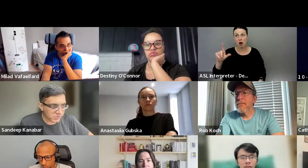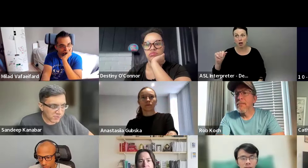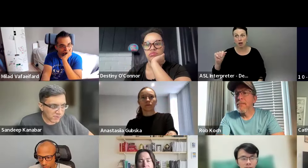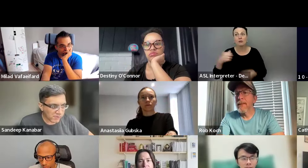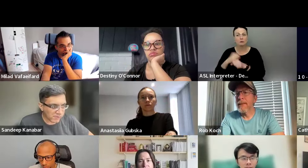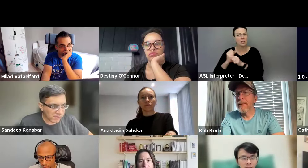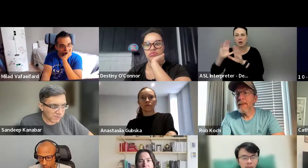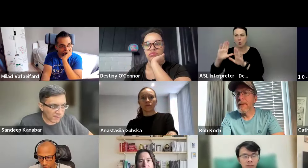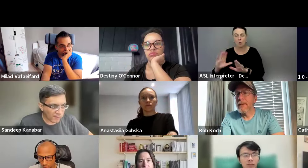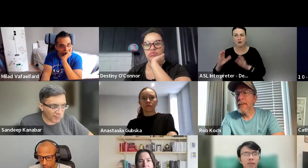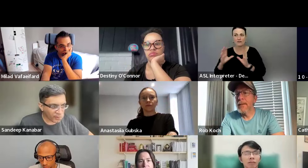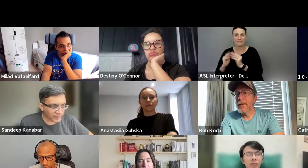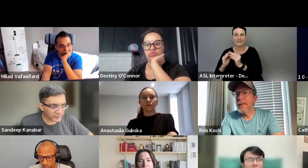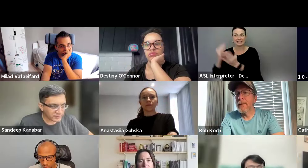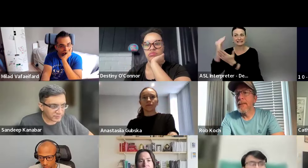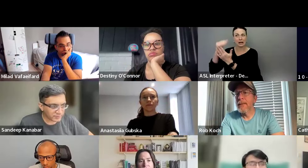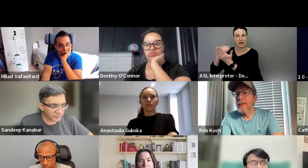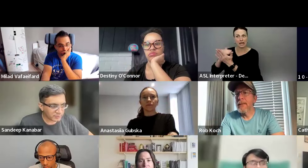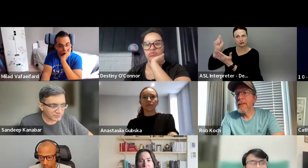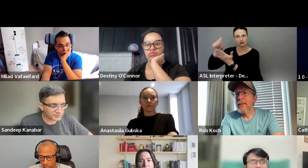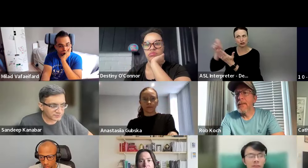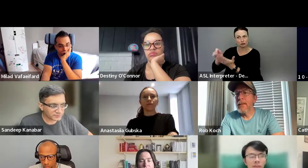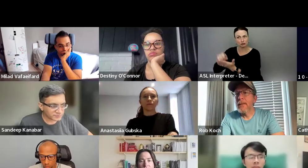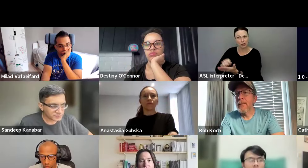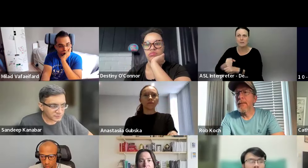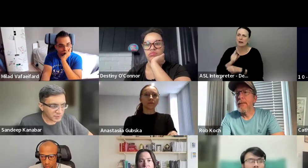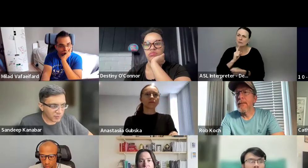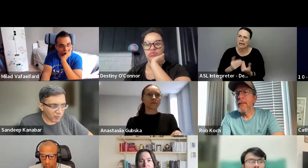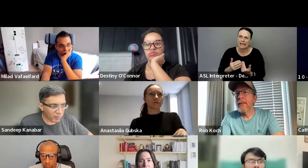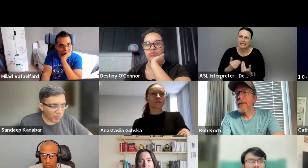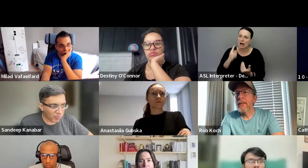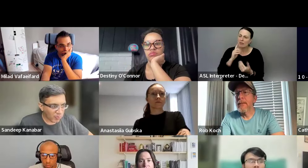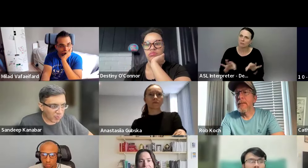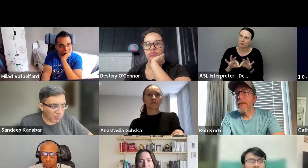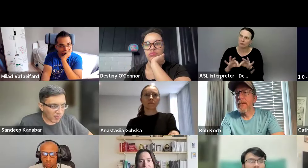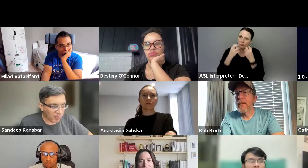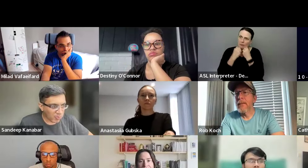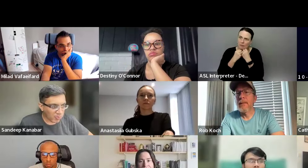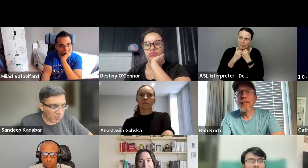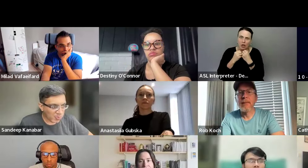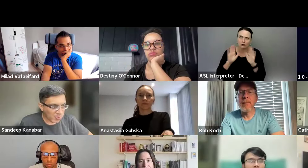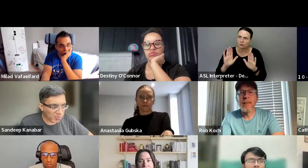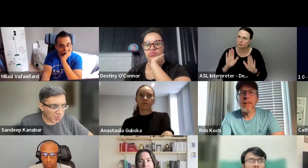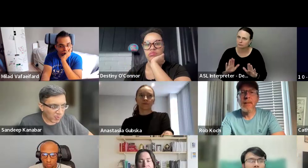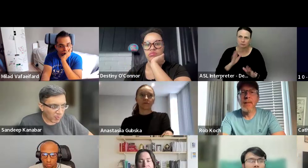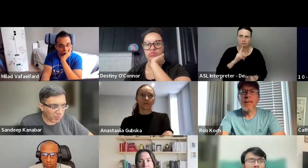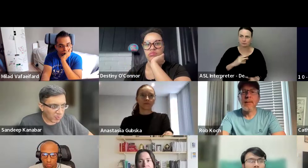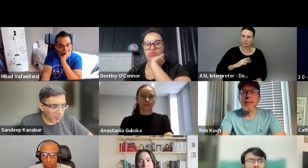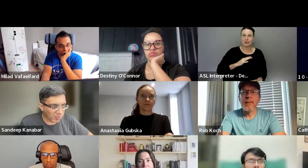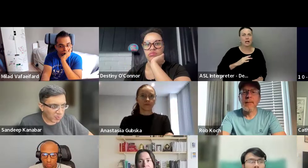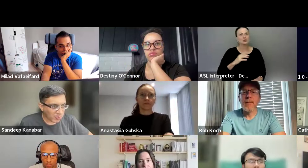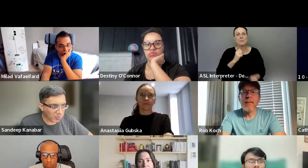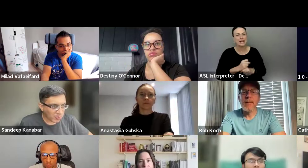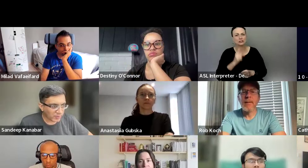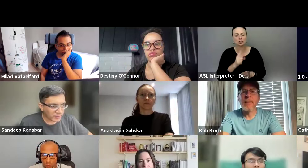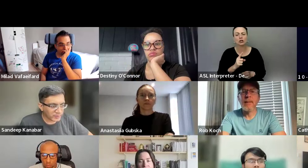events checklist, making it really easy. So I think it's super valuable. Um, so, uh, let's make sure